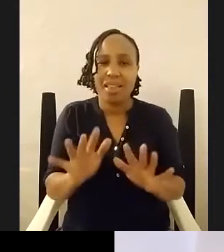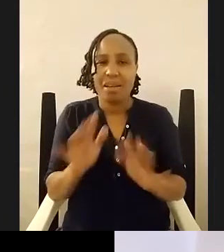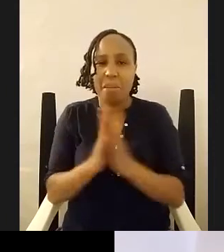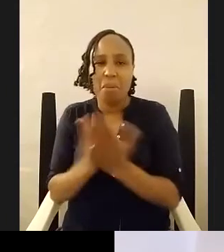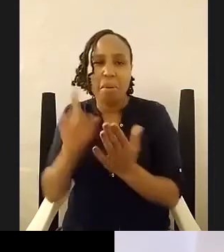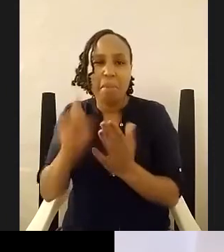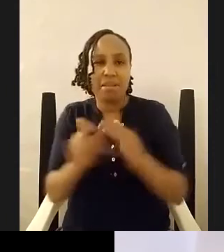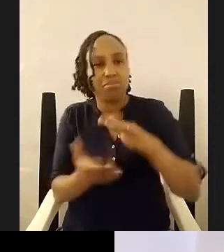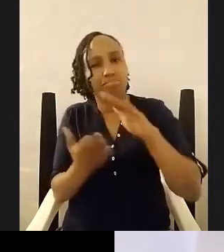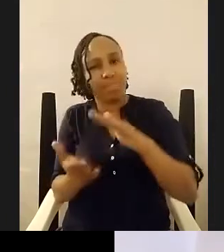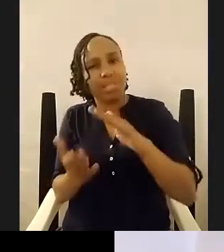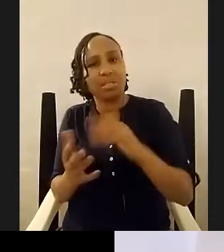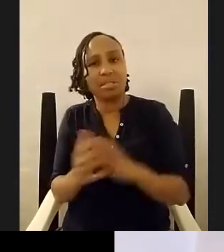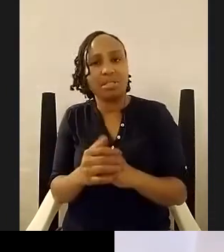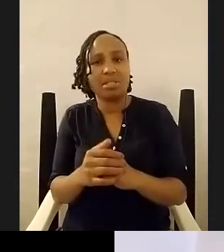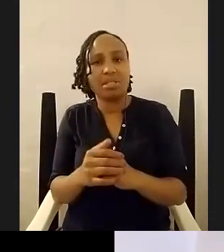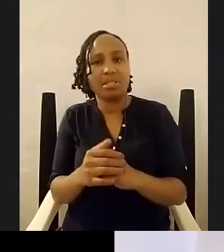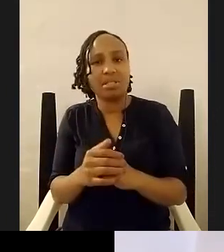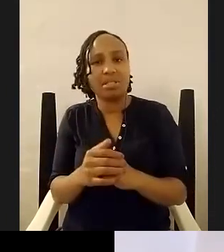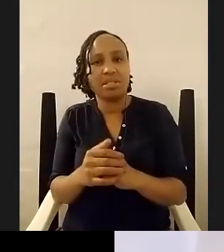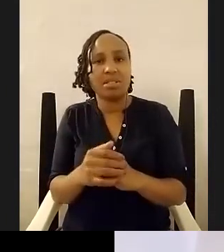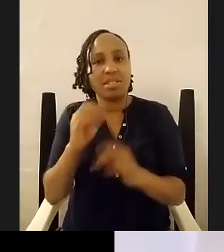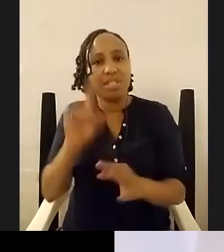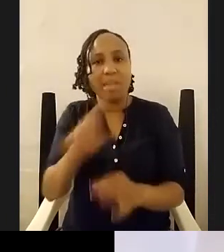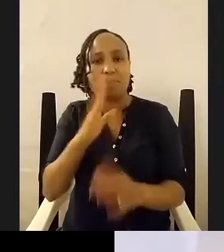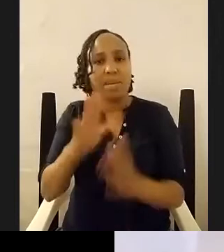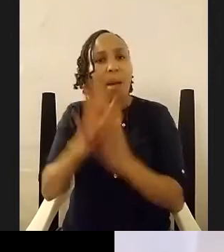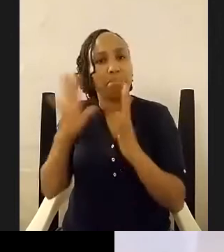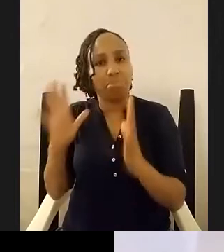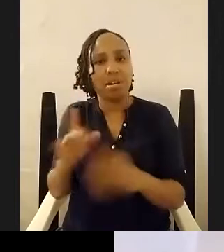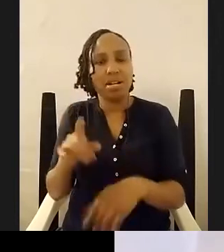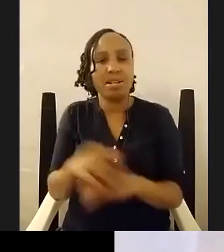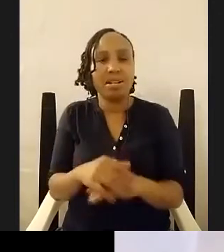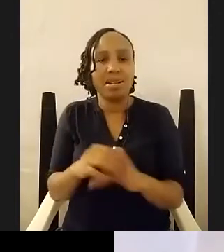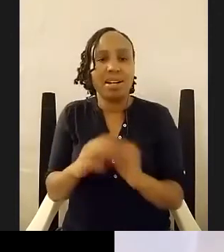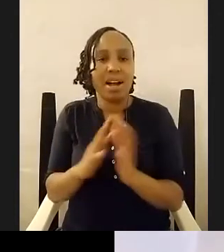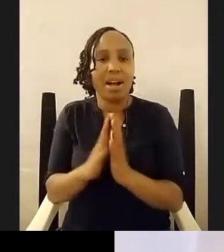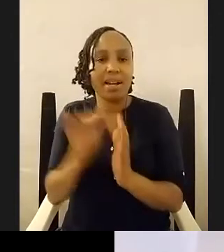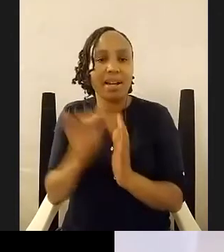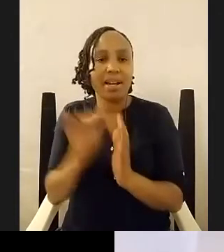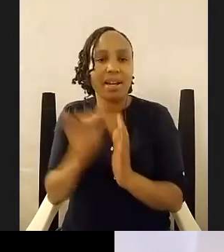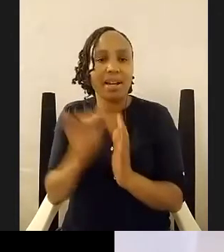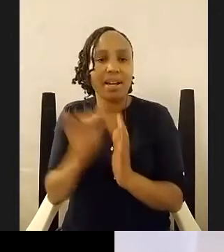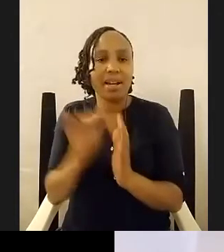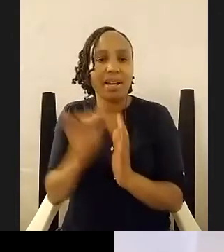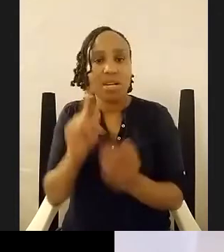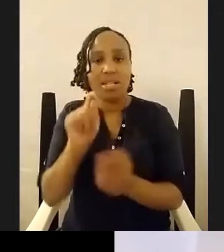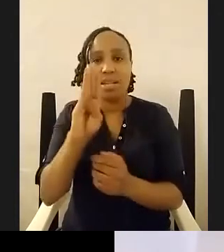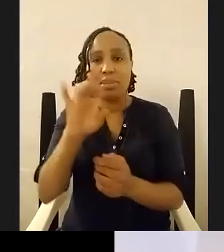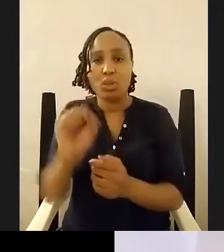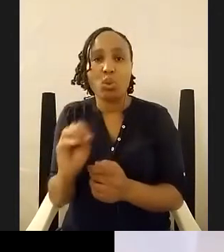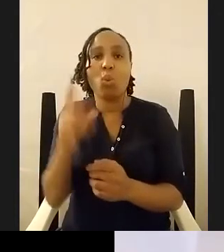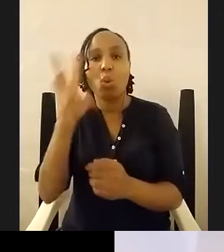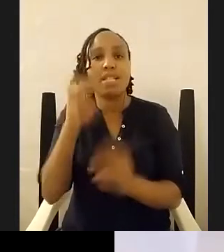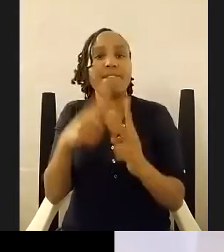book um and i got the treatment um tabiso was a very supportive publisher and i was really